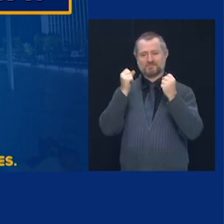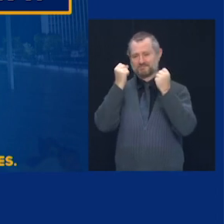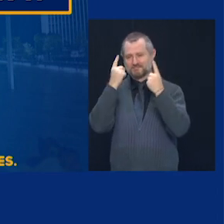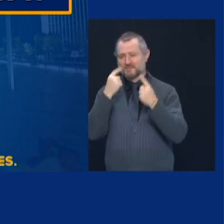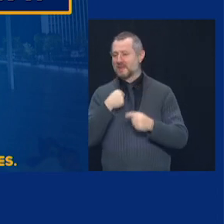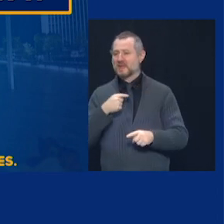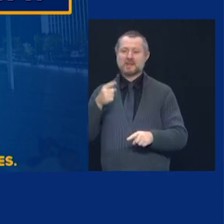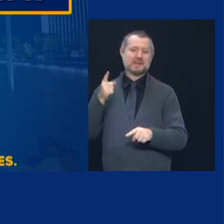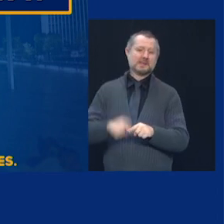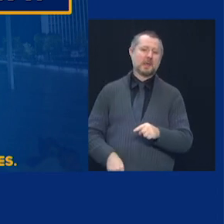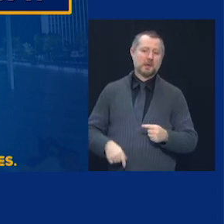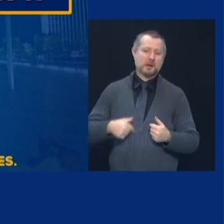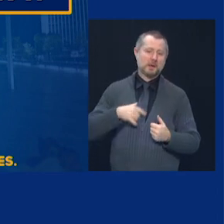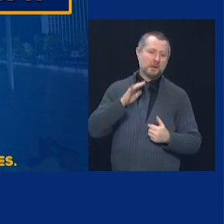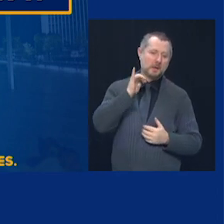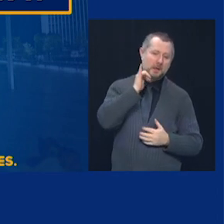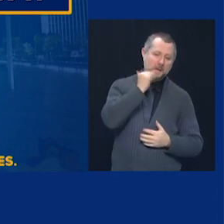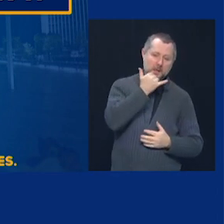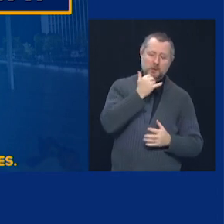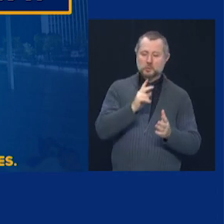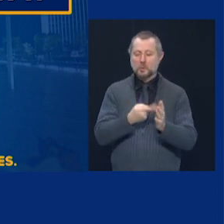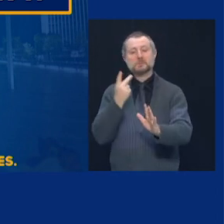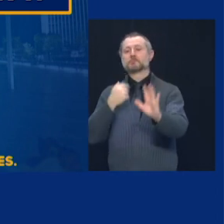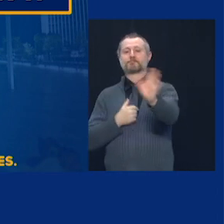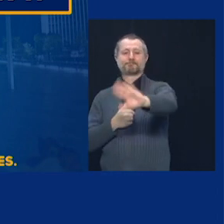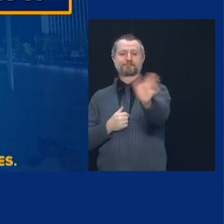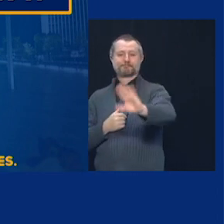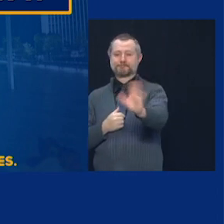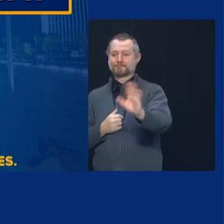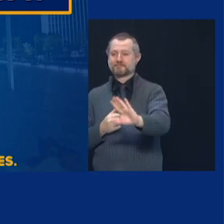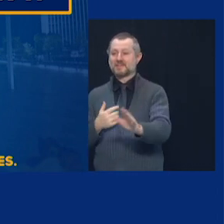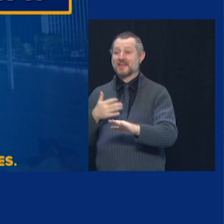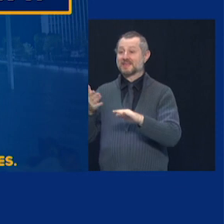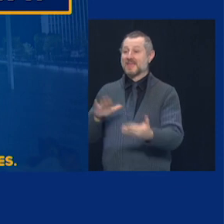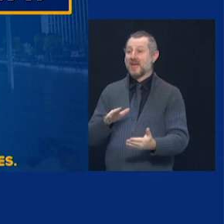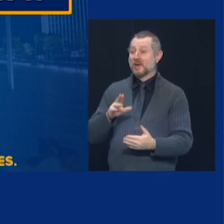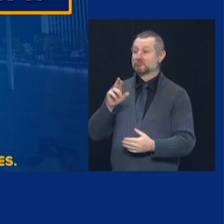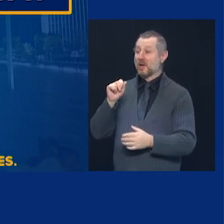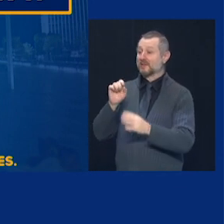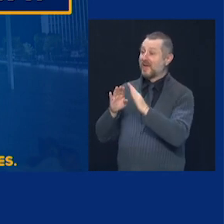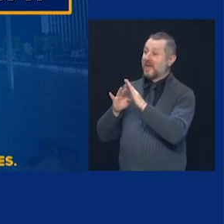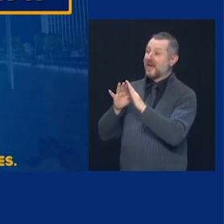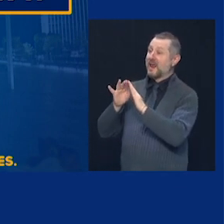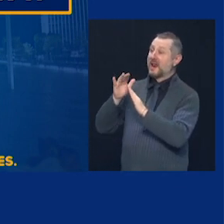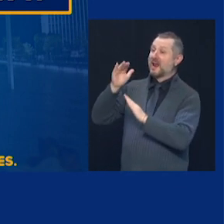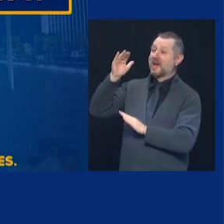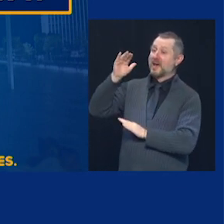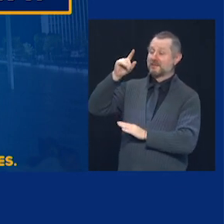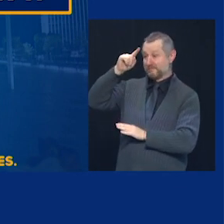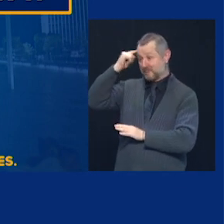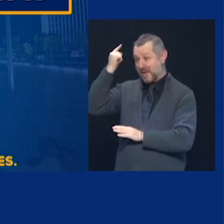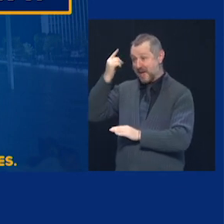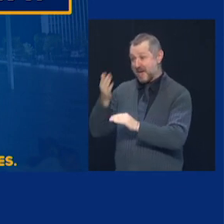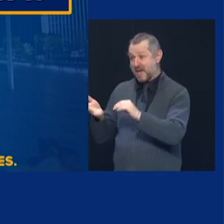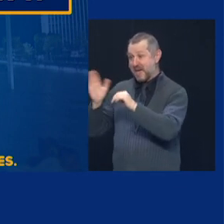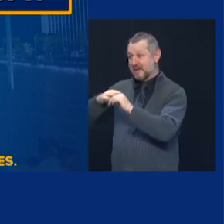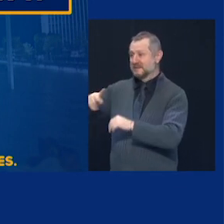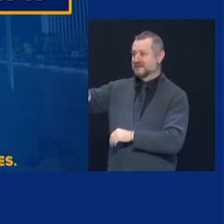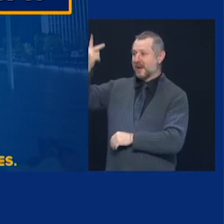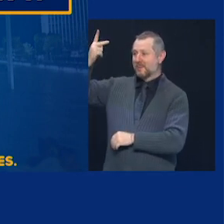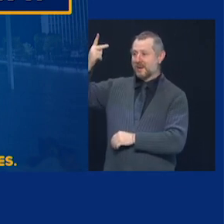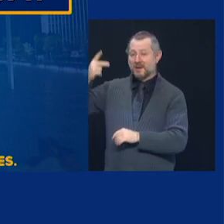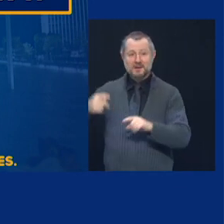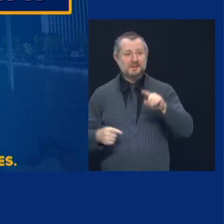mistake twice. Death rate among blacks twice what the death rate among whites is from COVID.